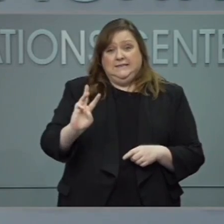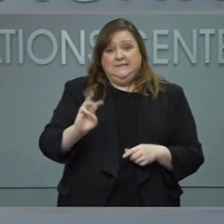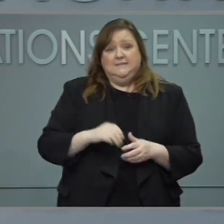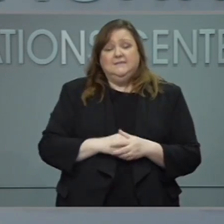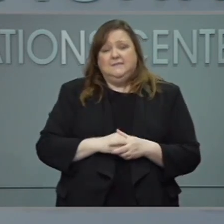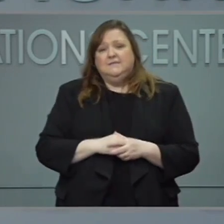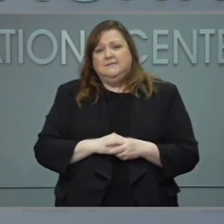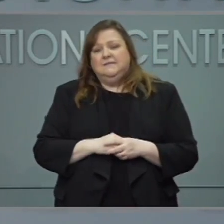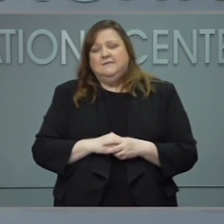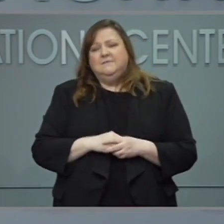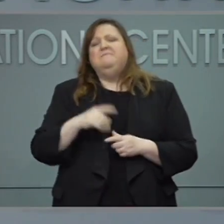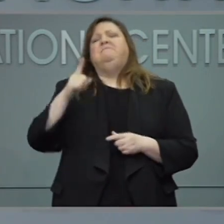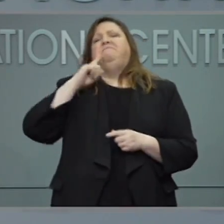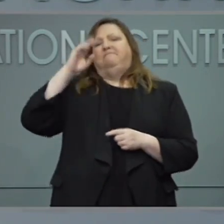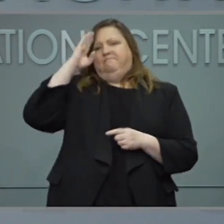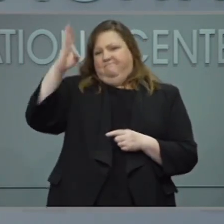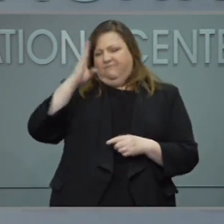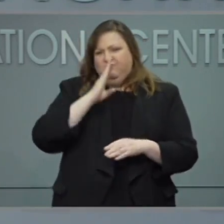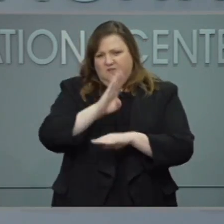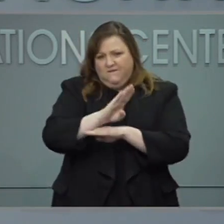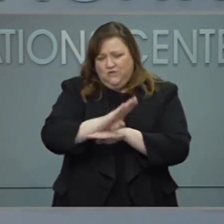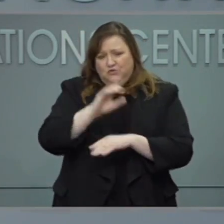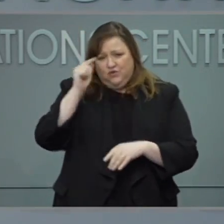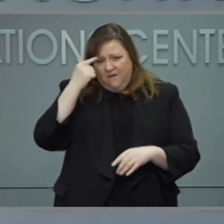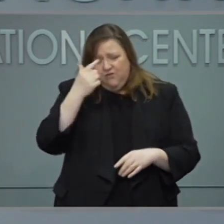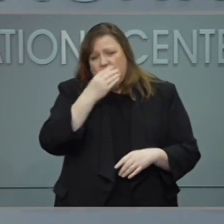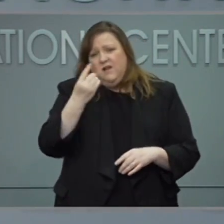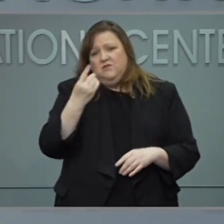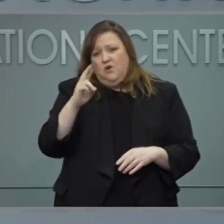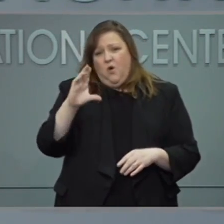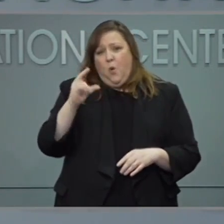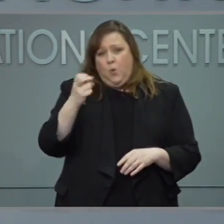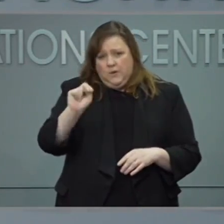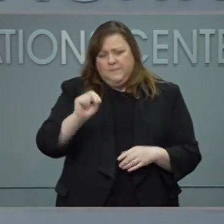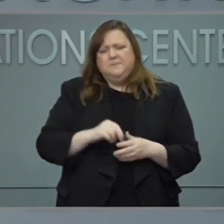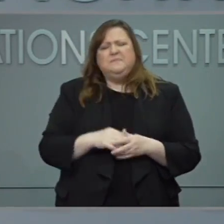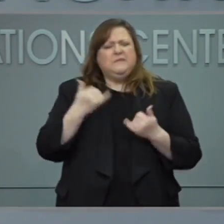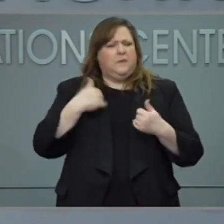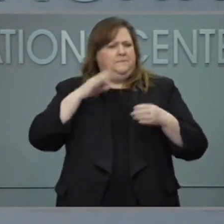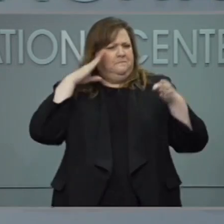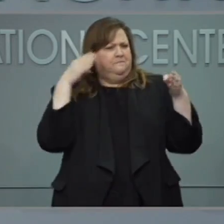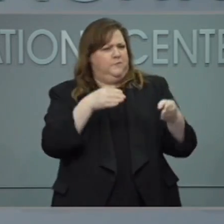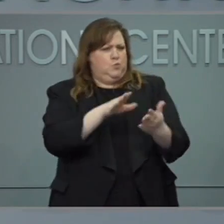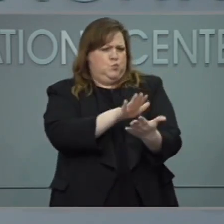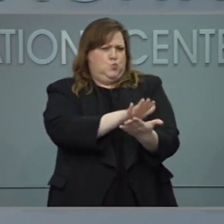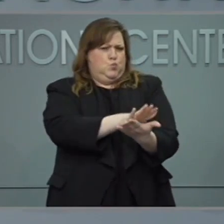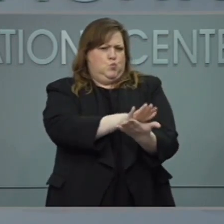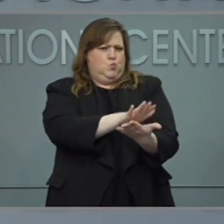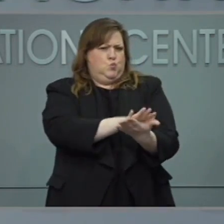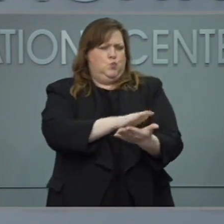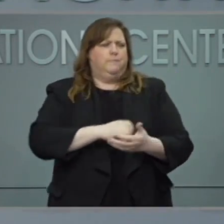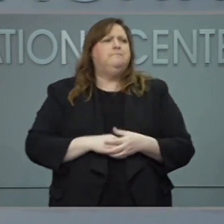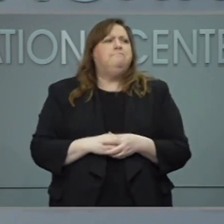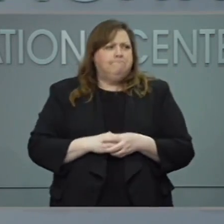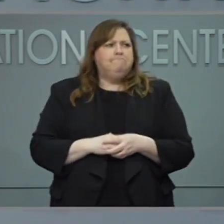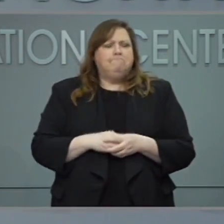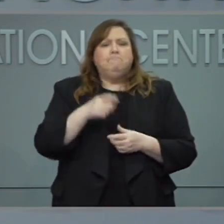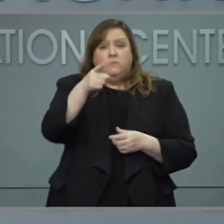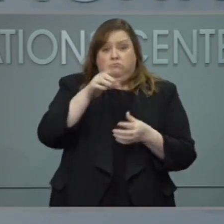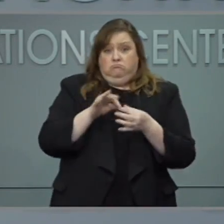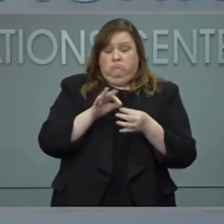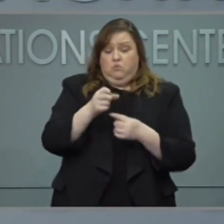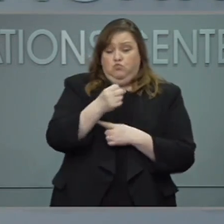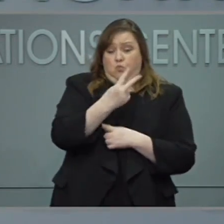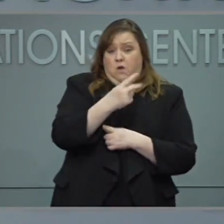Good afternoon, Governor and Dr. Cohen. As far as the schools go, since 12 and up can now be vaccinated vaccinated